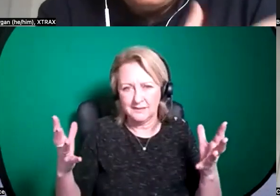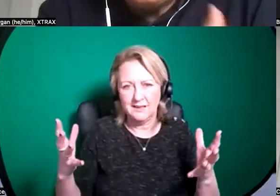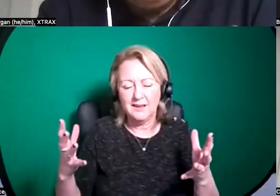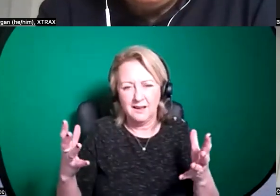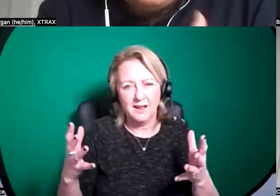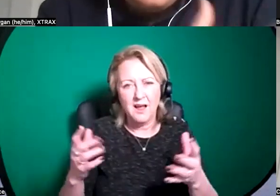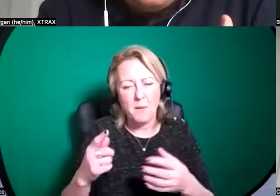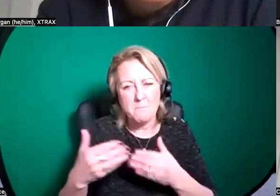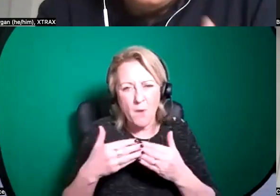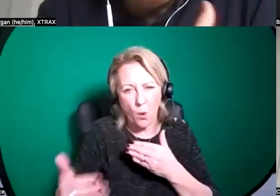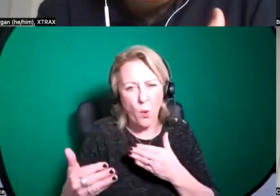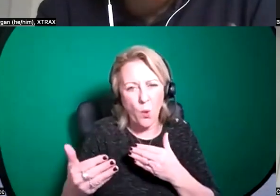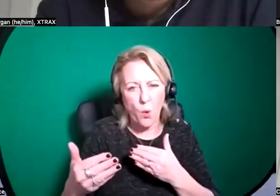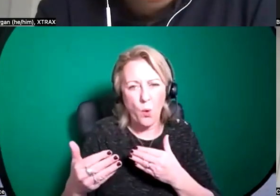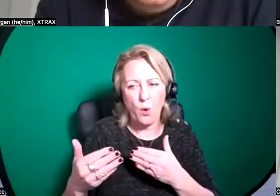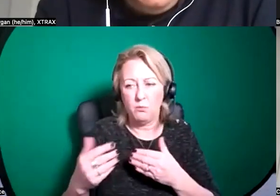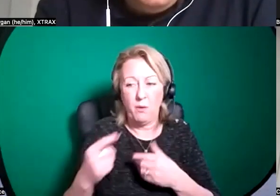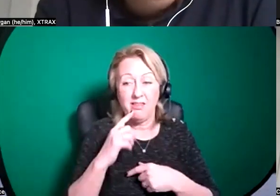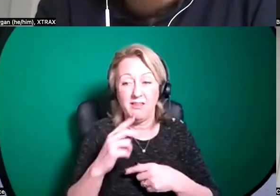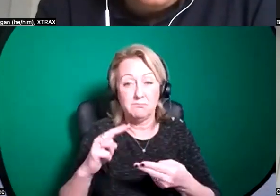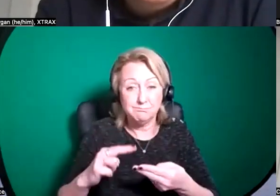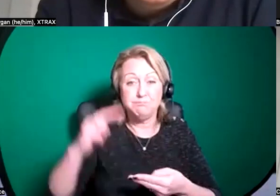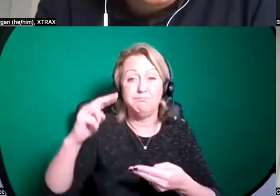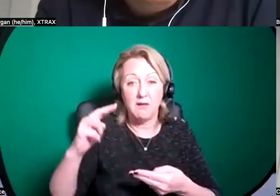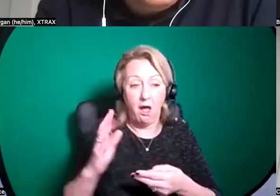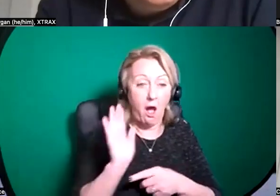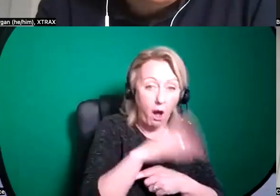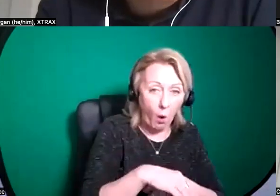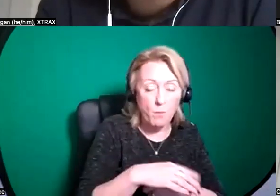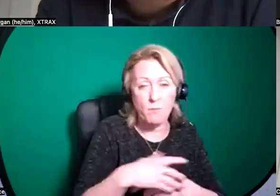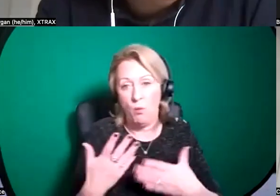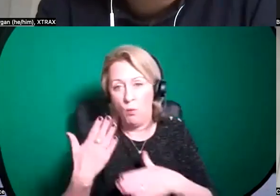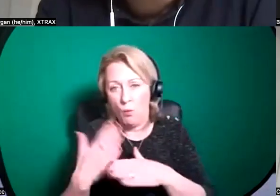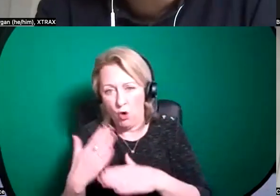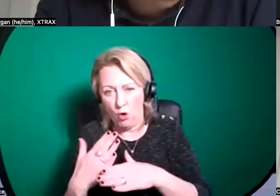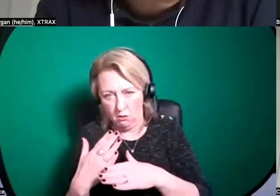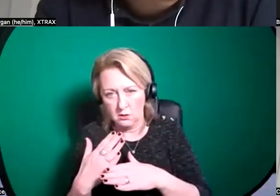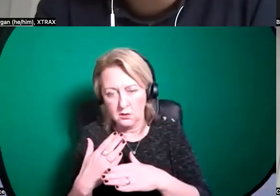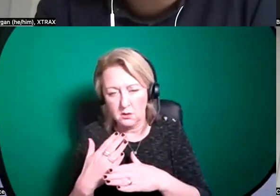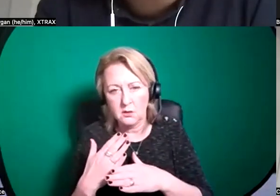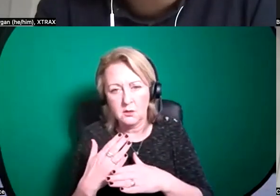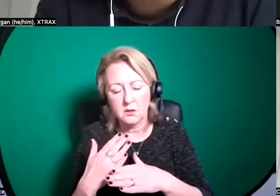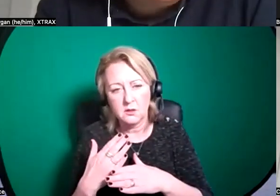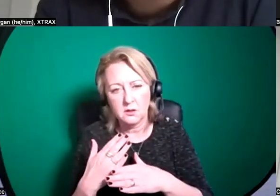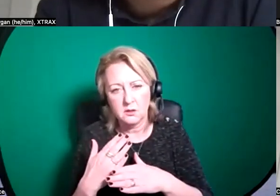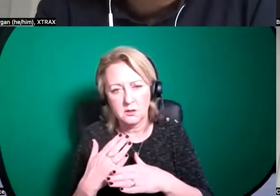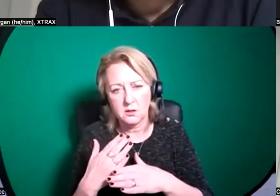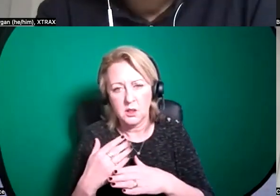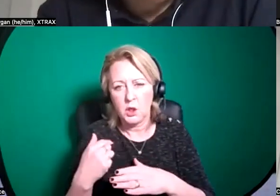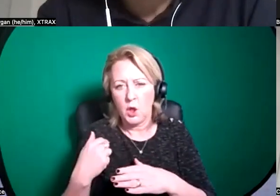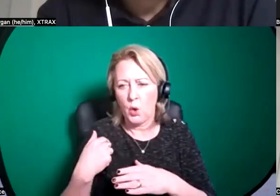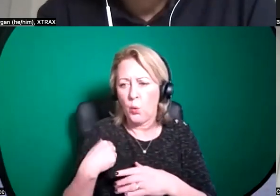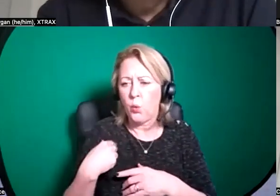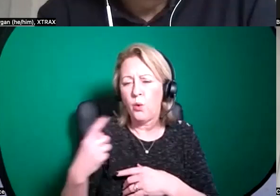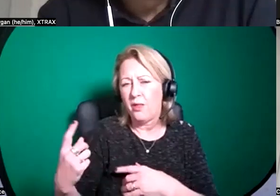whether that's kind of you're at home or at work and i think back at the start of this year um we were getting feedback